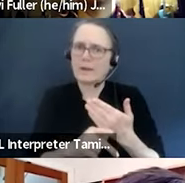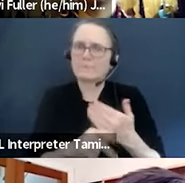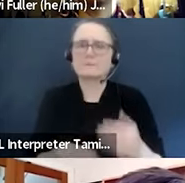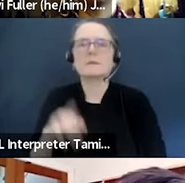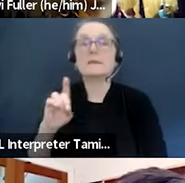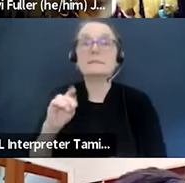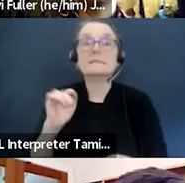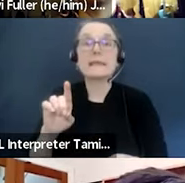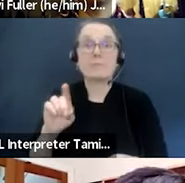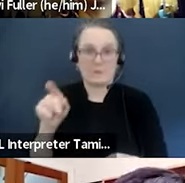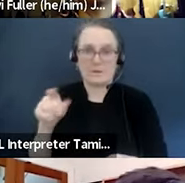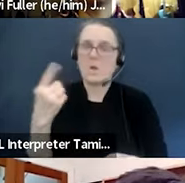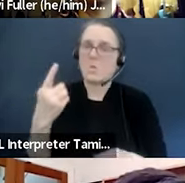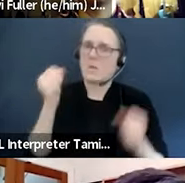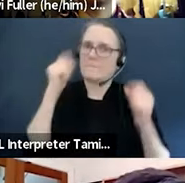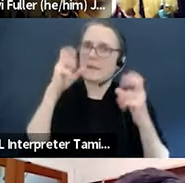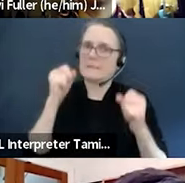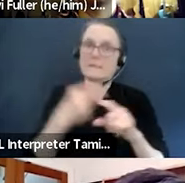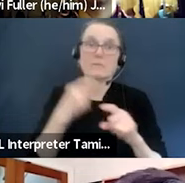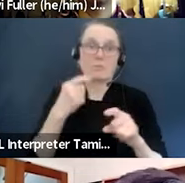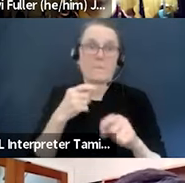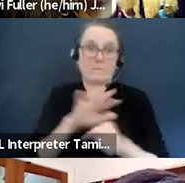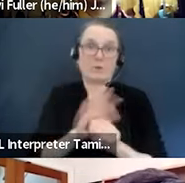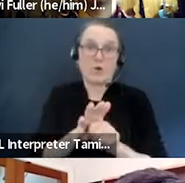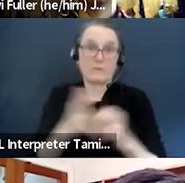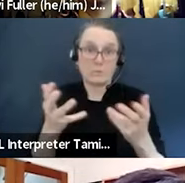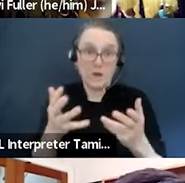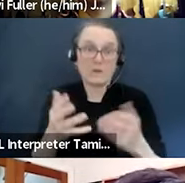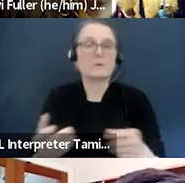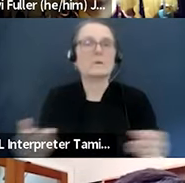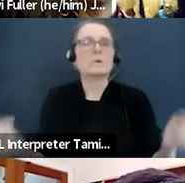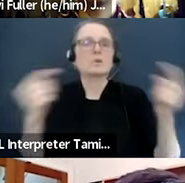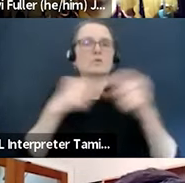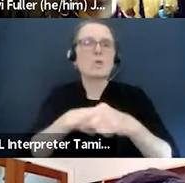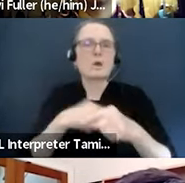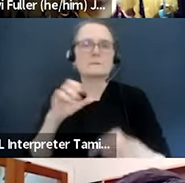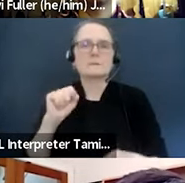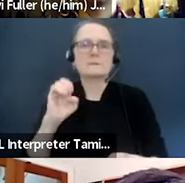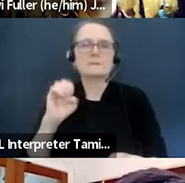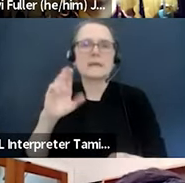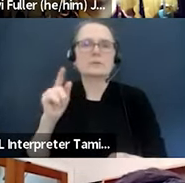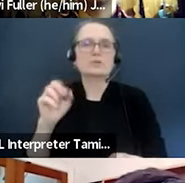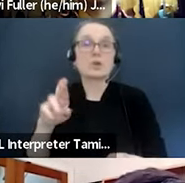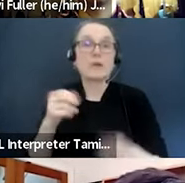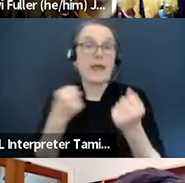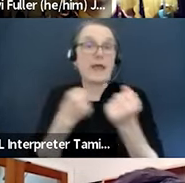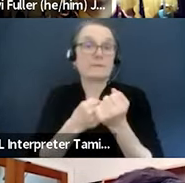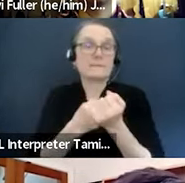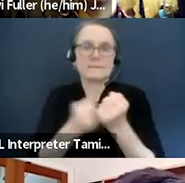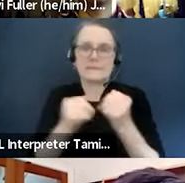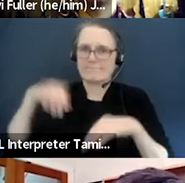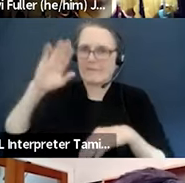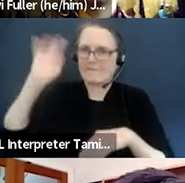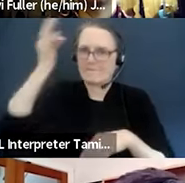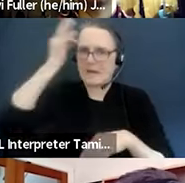advocacy at the federal level. And that's something I hope we don't walk away from.